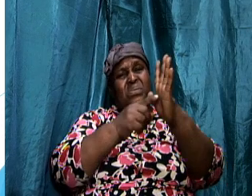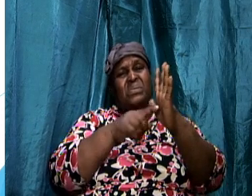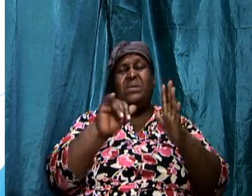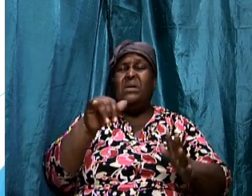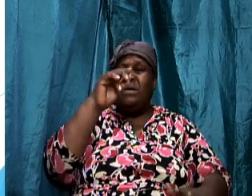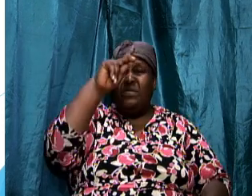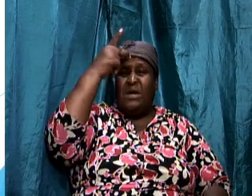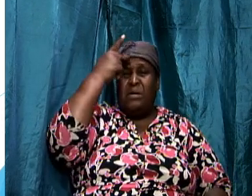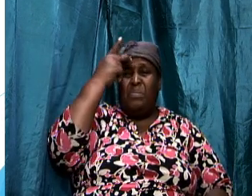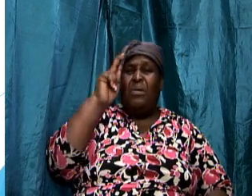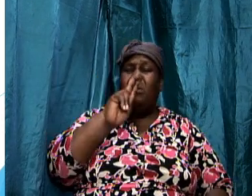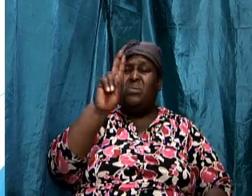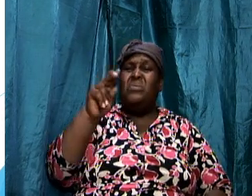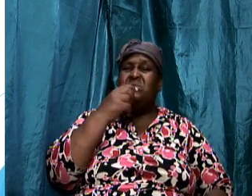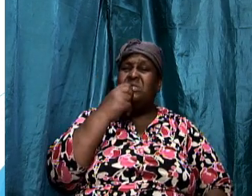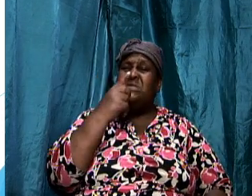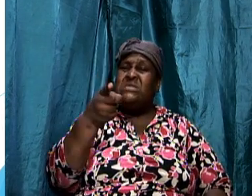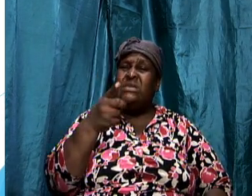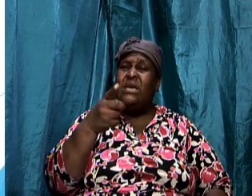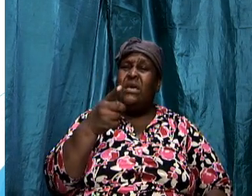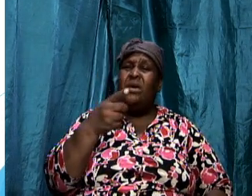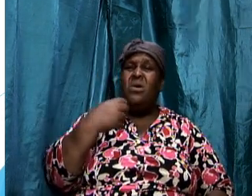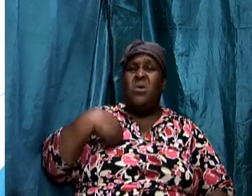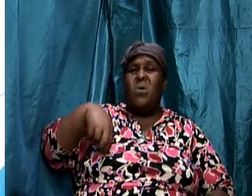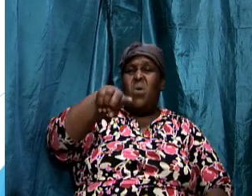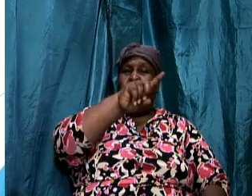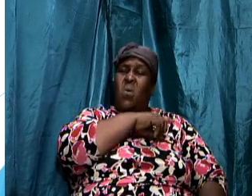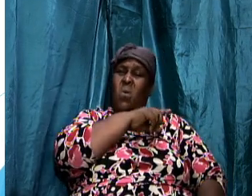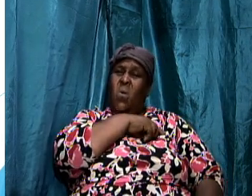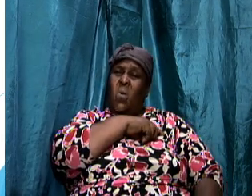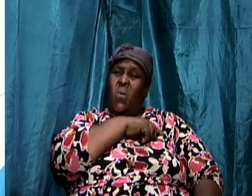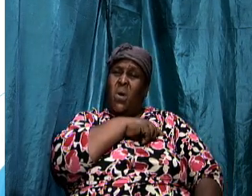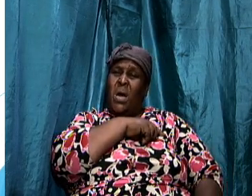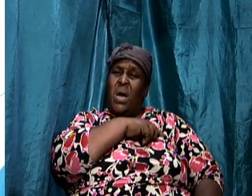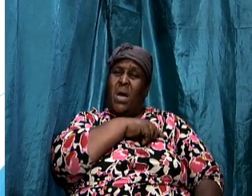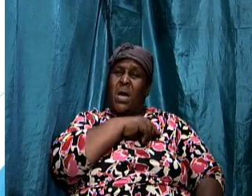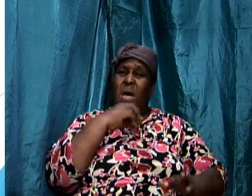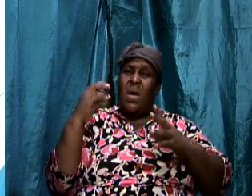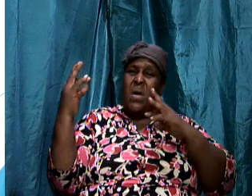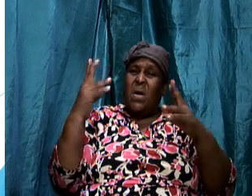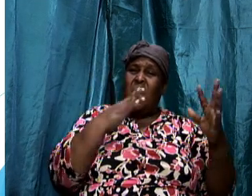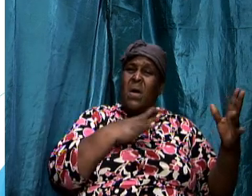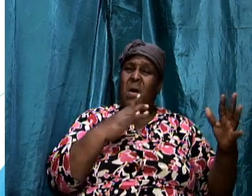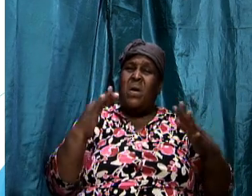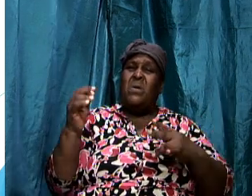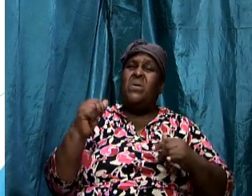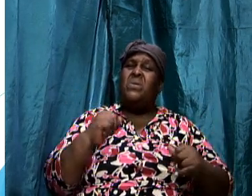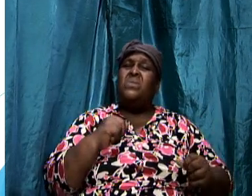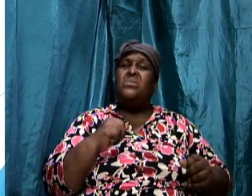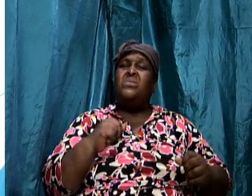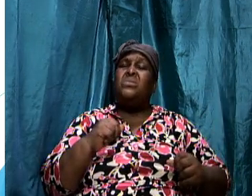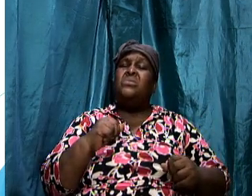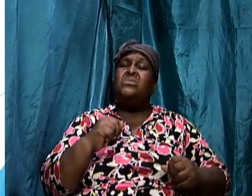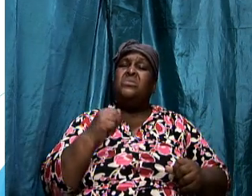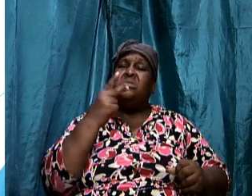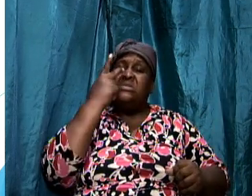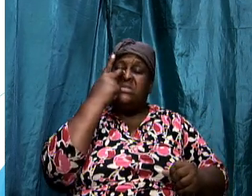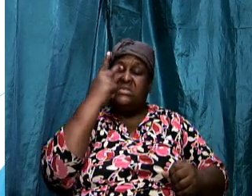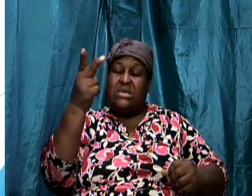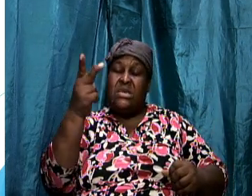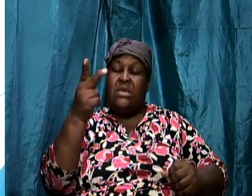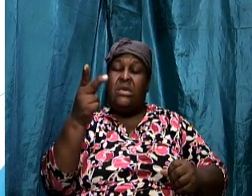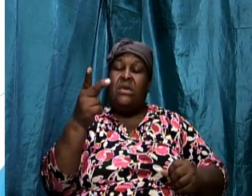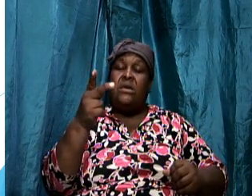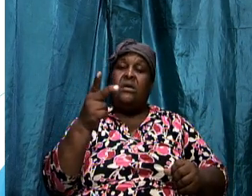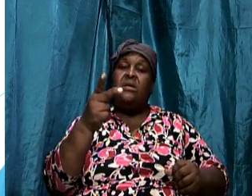used to describe our conflict with our unseen enemy of